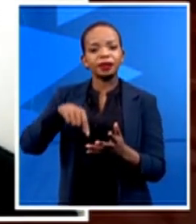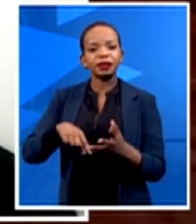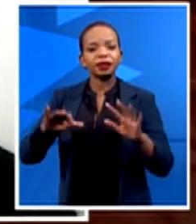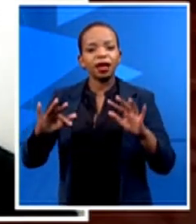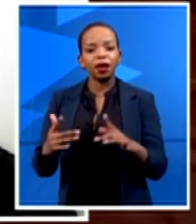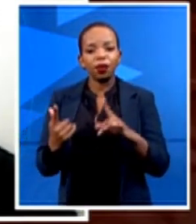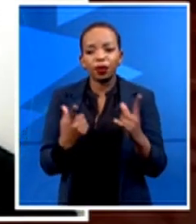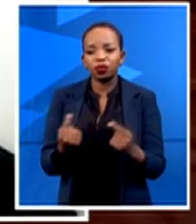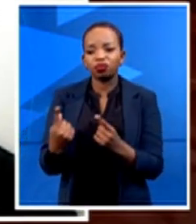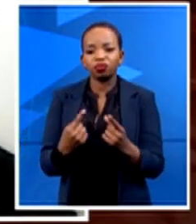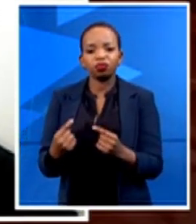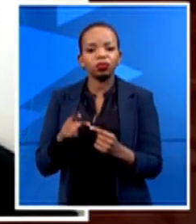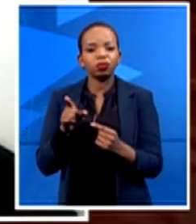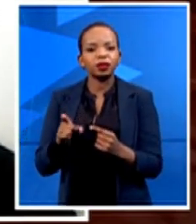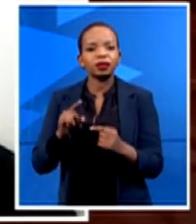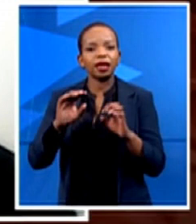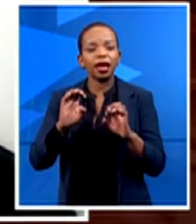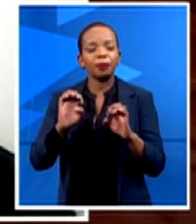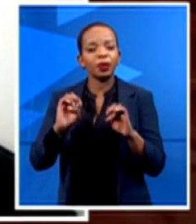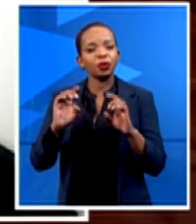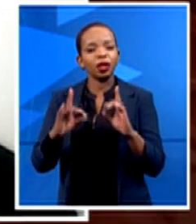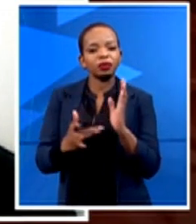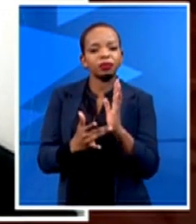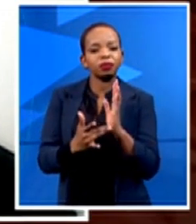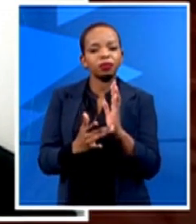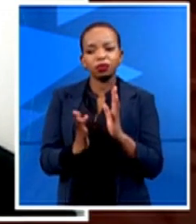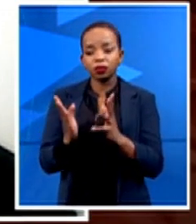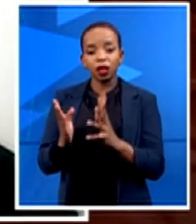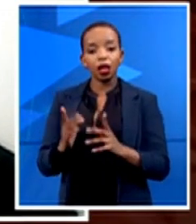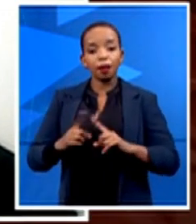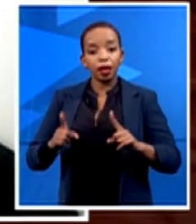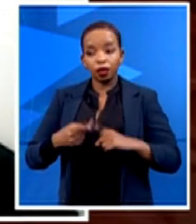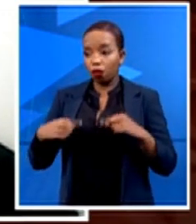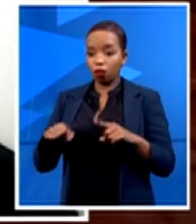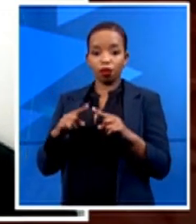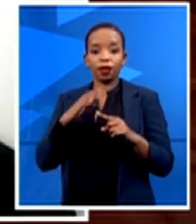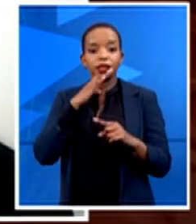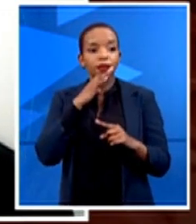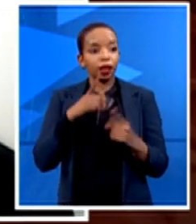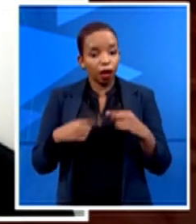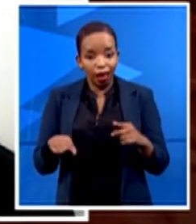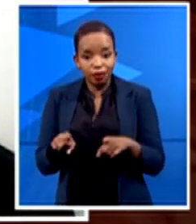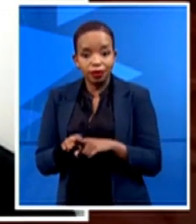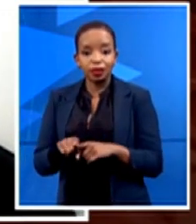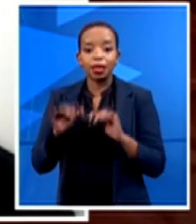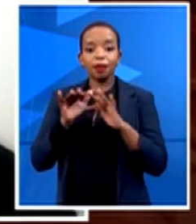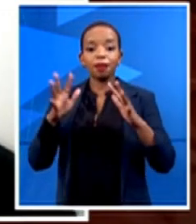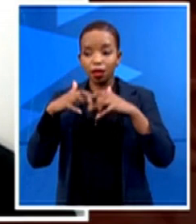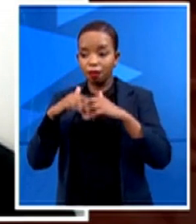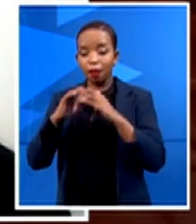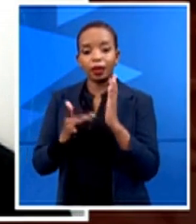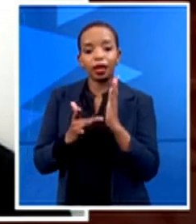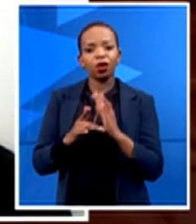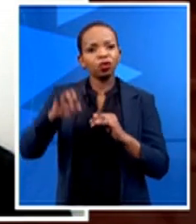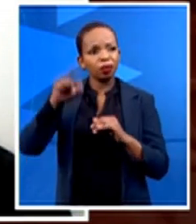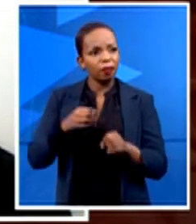us as technology players to start looking at this schooling environment and saying, how can we help facilitate not